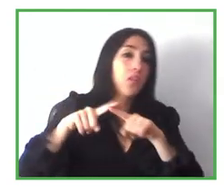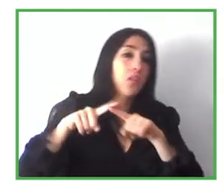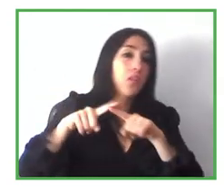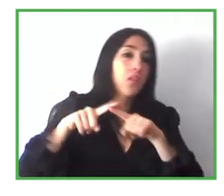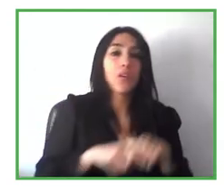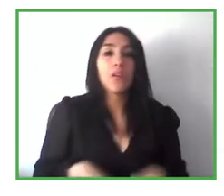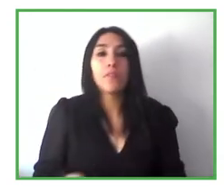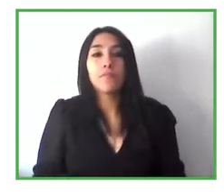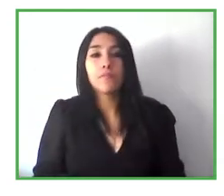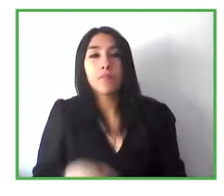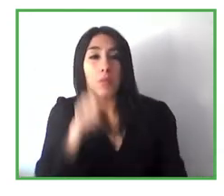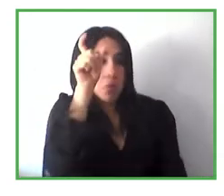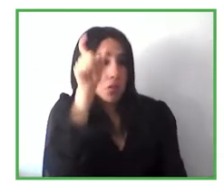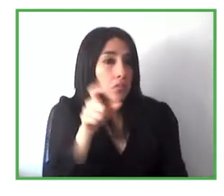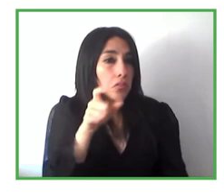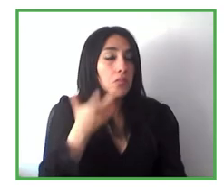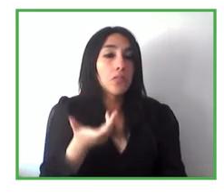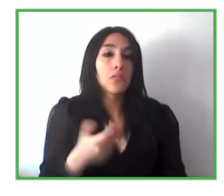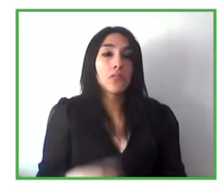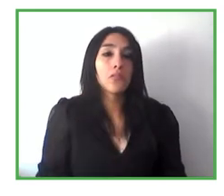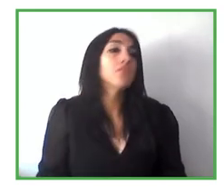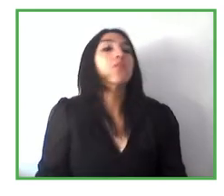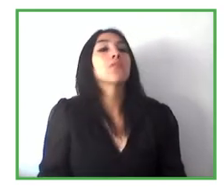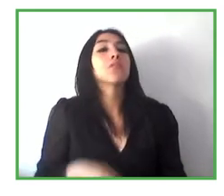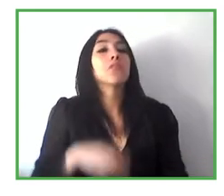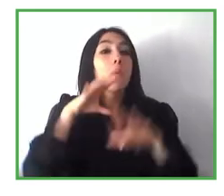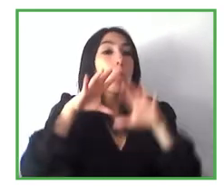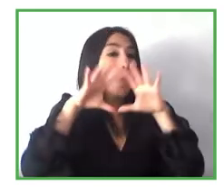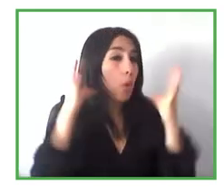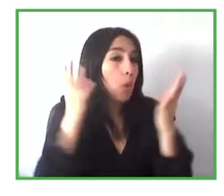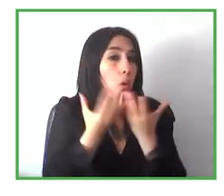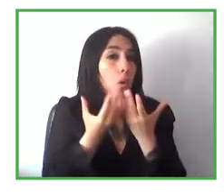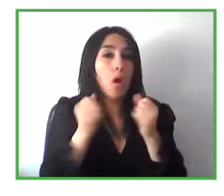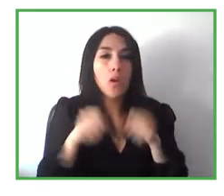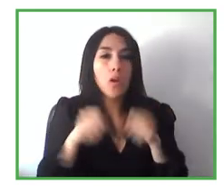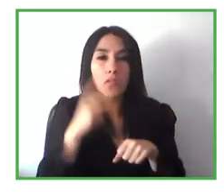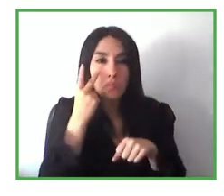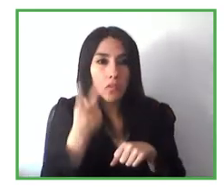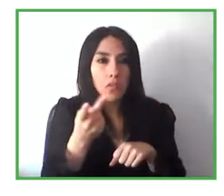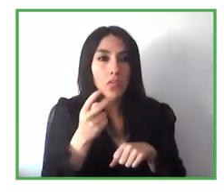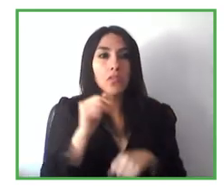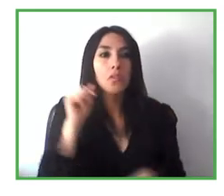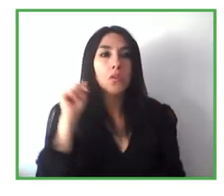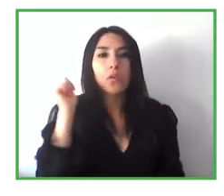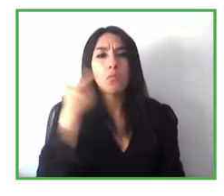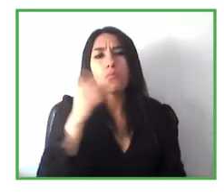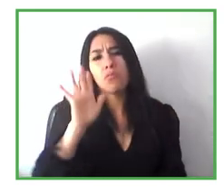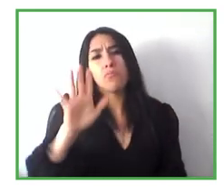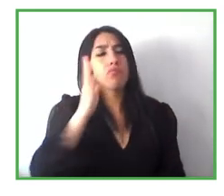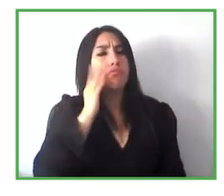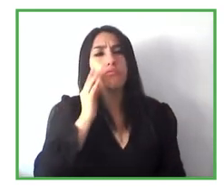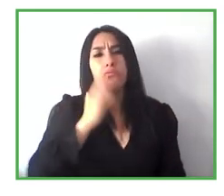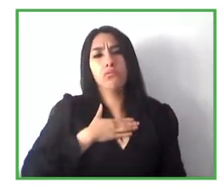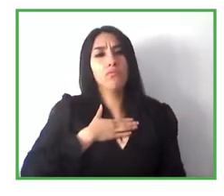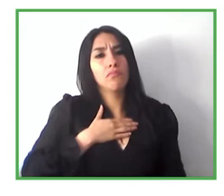common in the digital world, and we are used to interacting with our devices with different